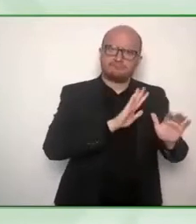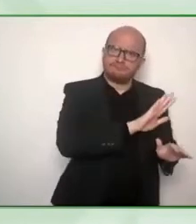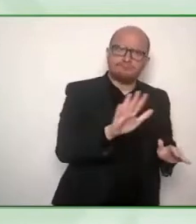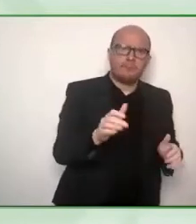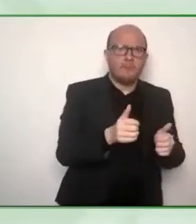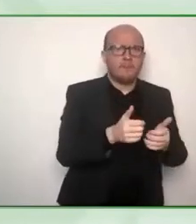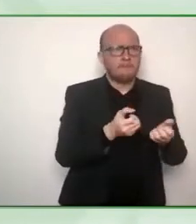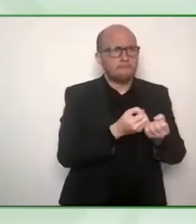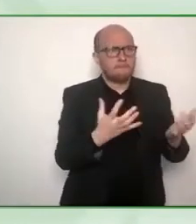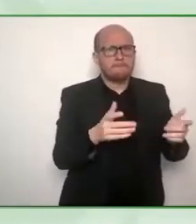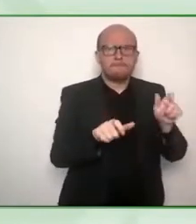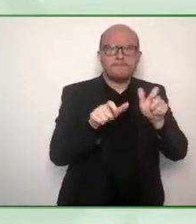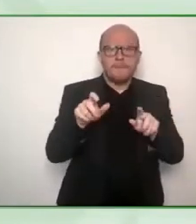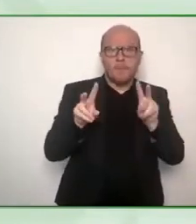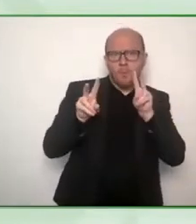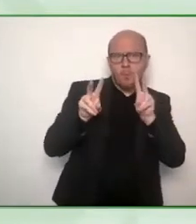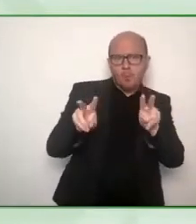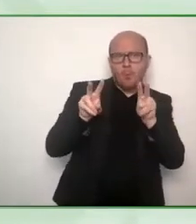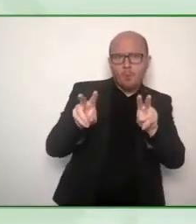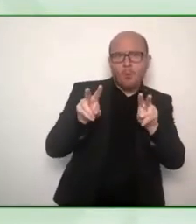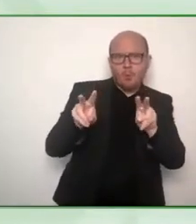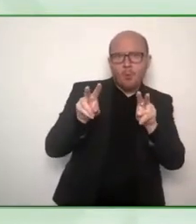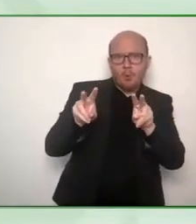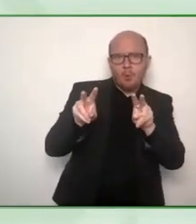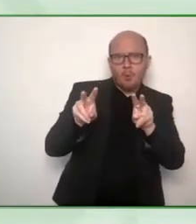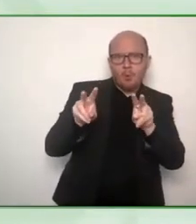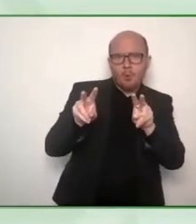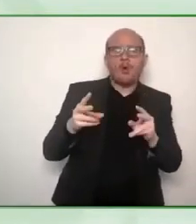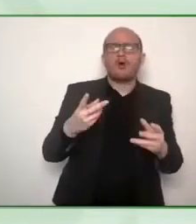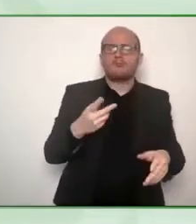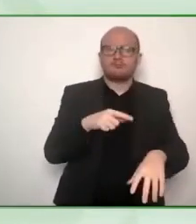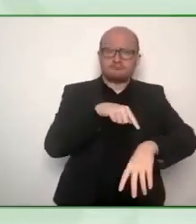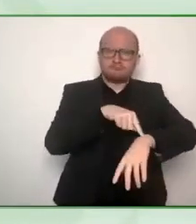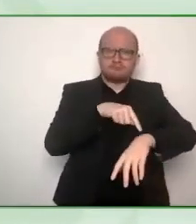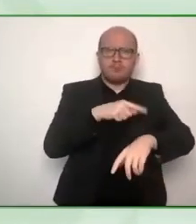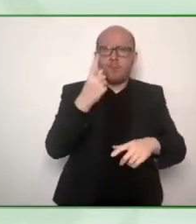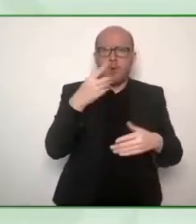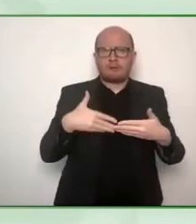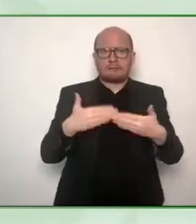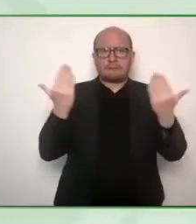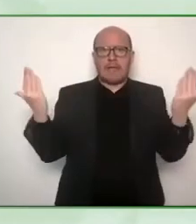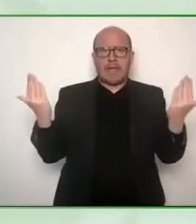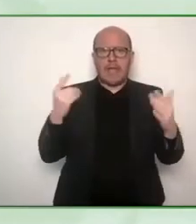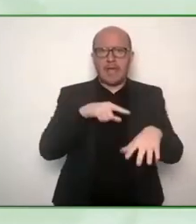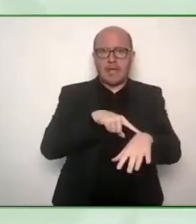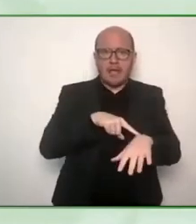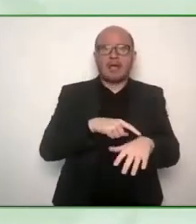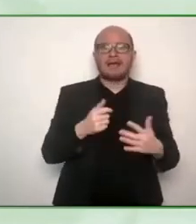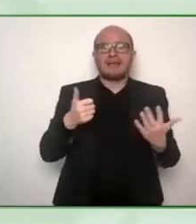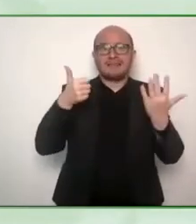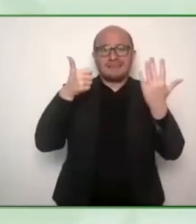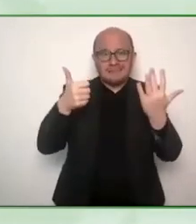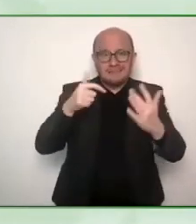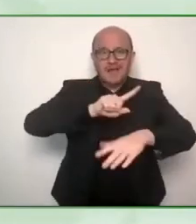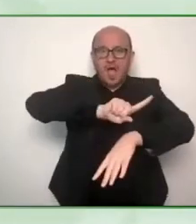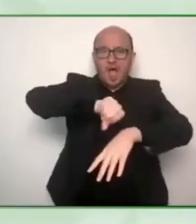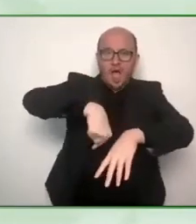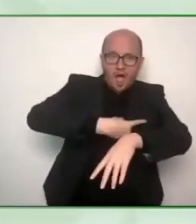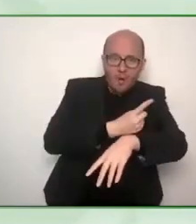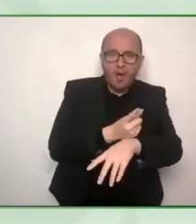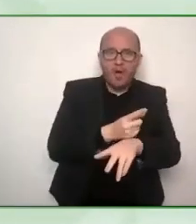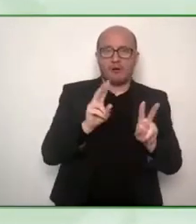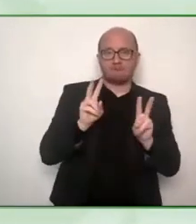in a TV series like born this way or born for business or if they see a superhero in a Marvel movie or they see a